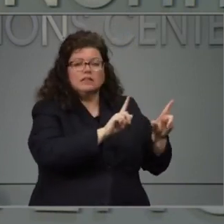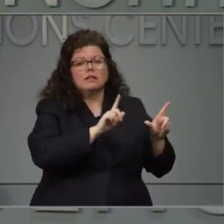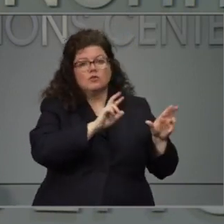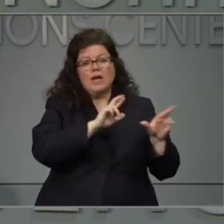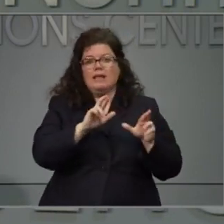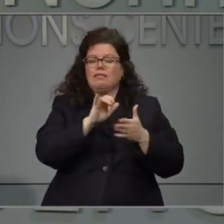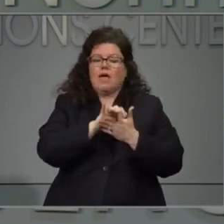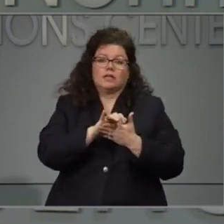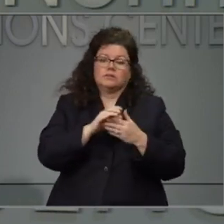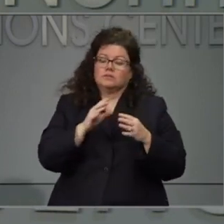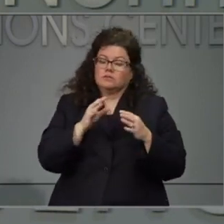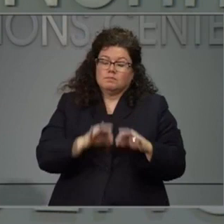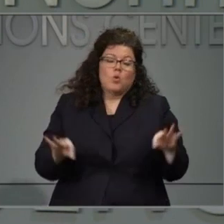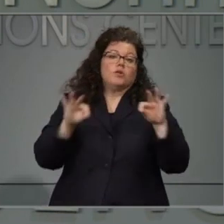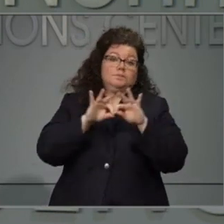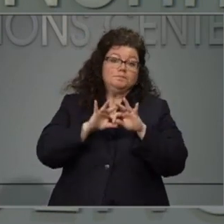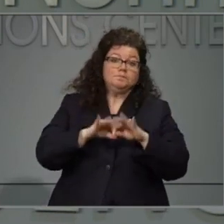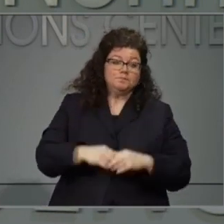Next question.